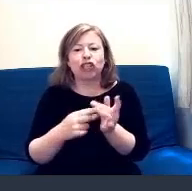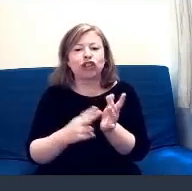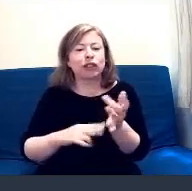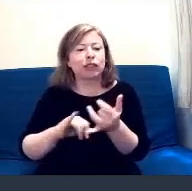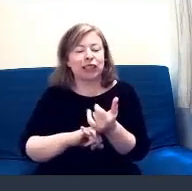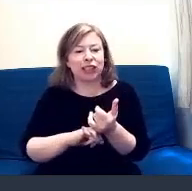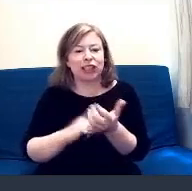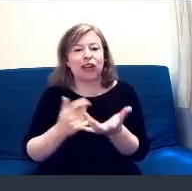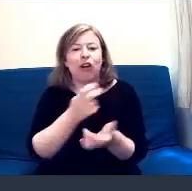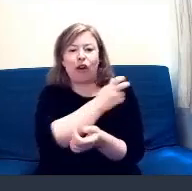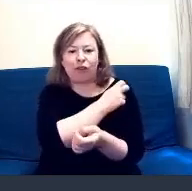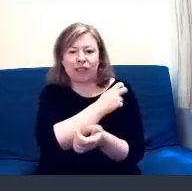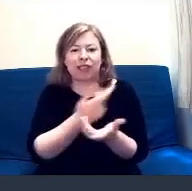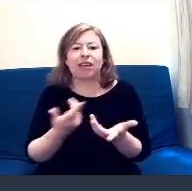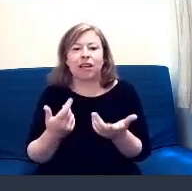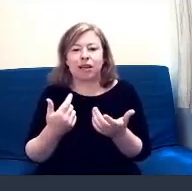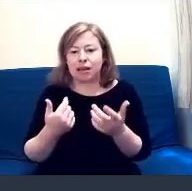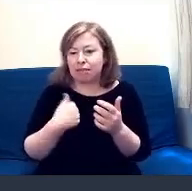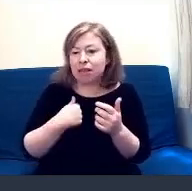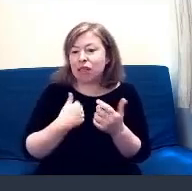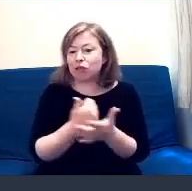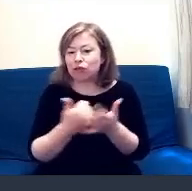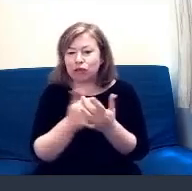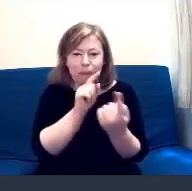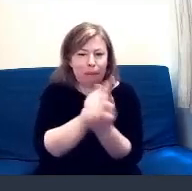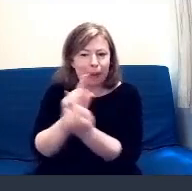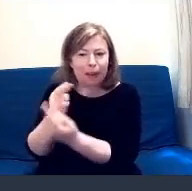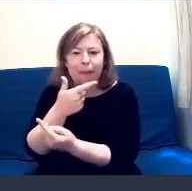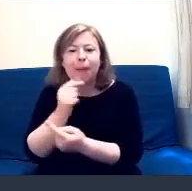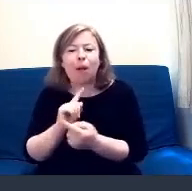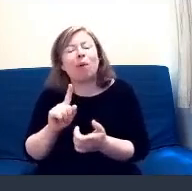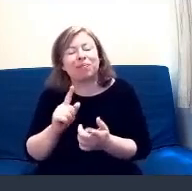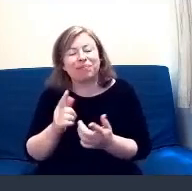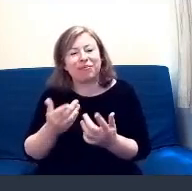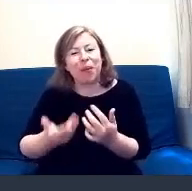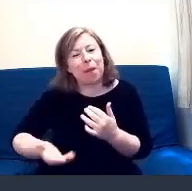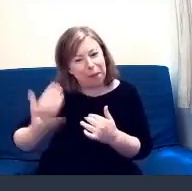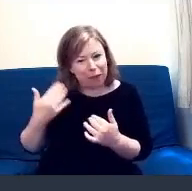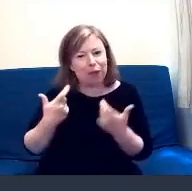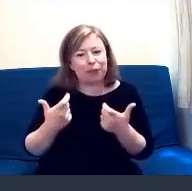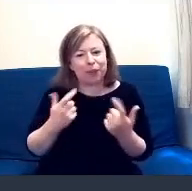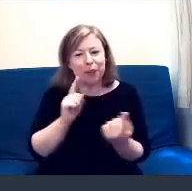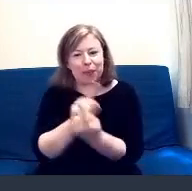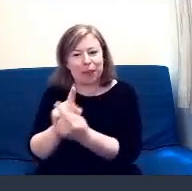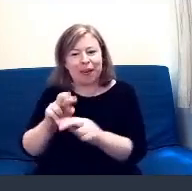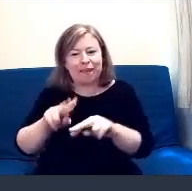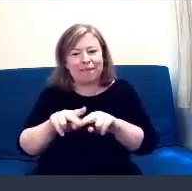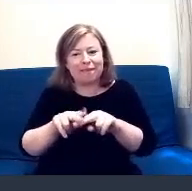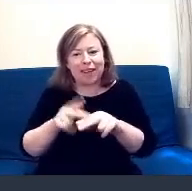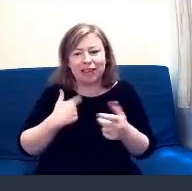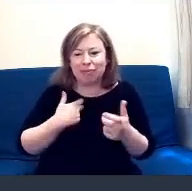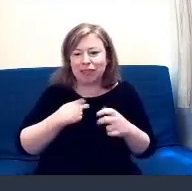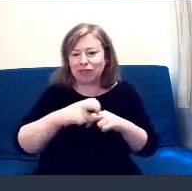more of the front facing person that gets out and about across Fife or did get out and about across Fife. One of the things